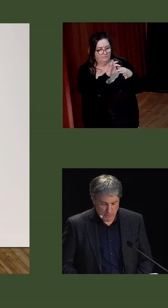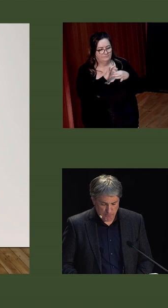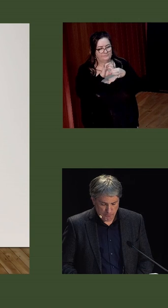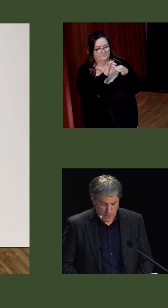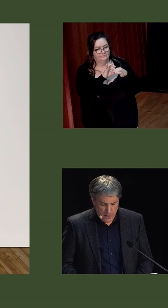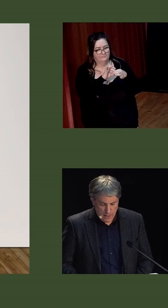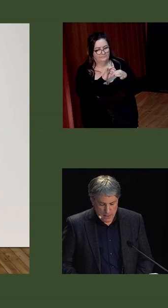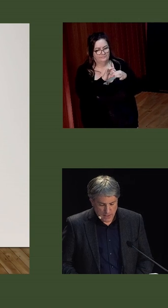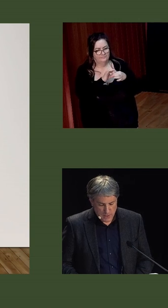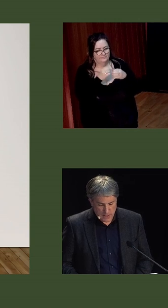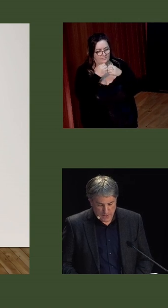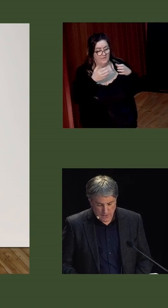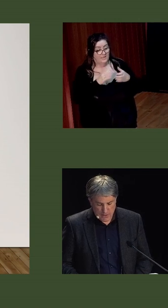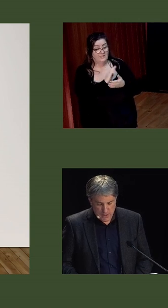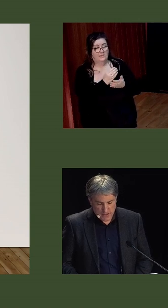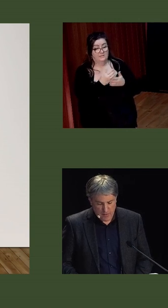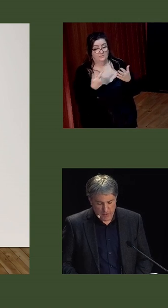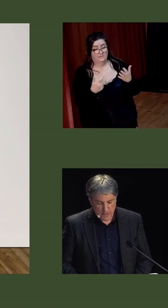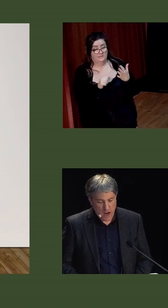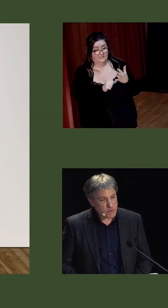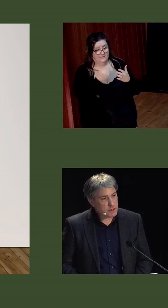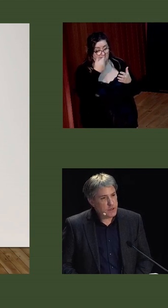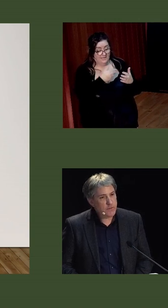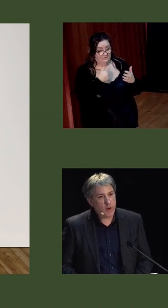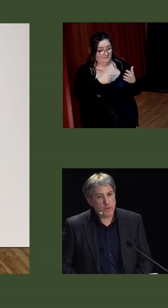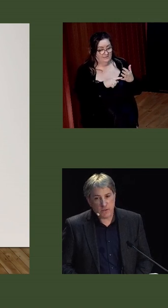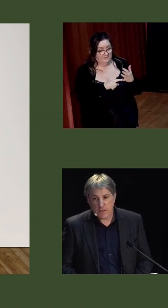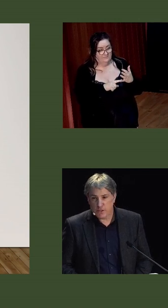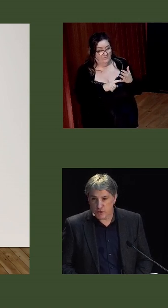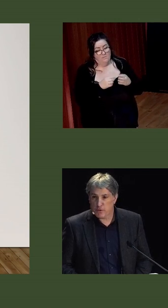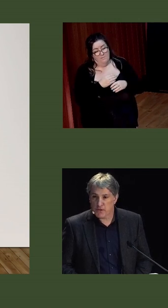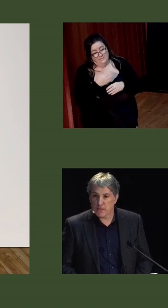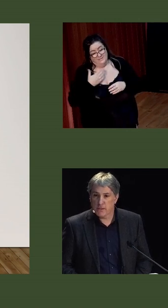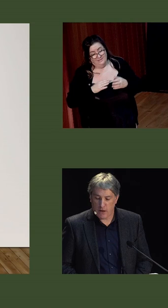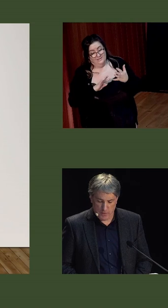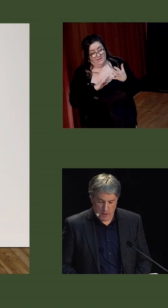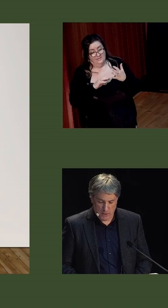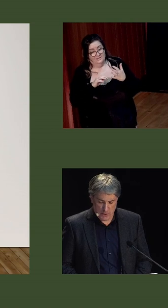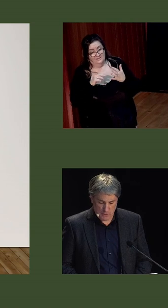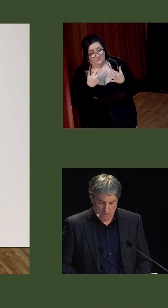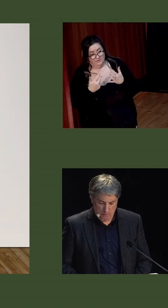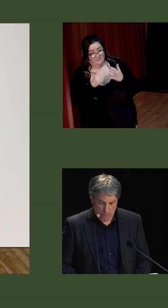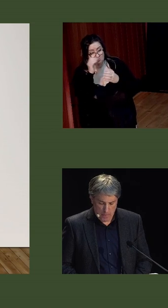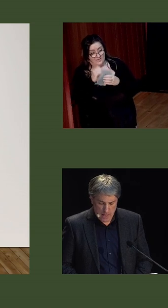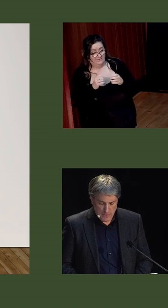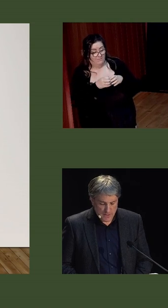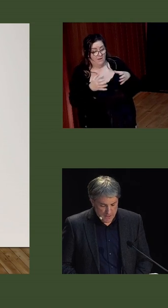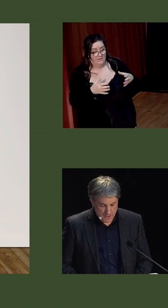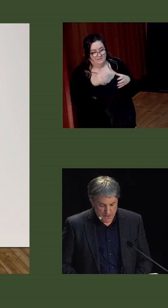population. In 1926, Catholics accounted for almost 93% of the population.